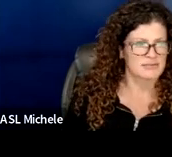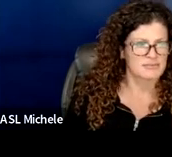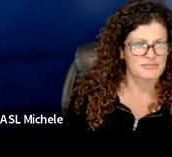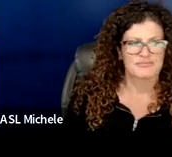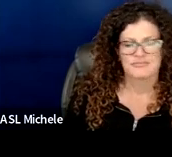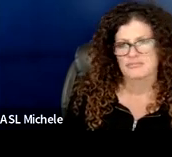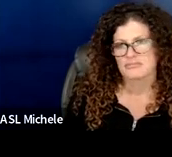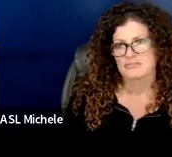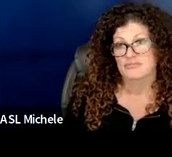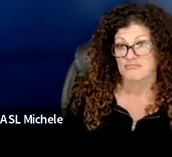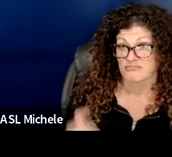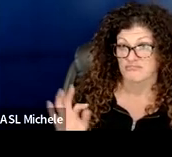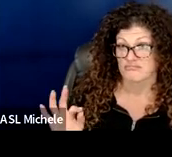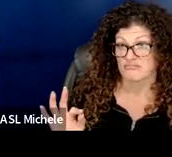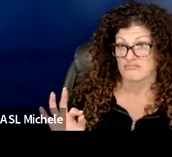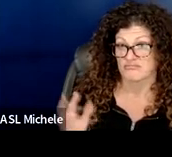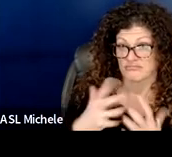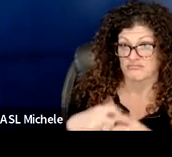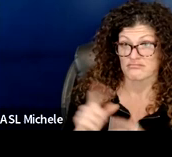will that work for that put it all together